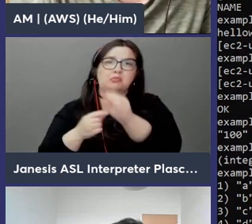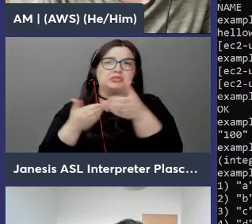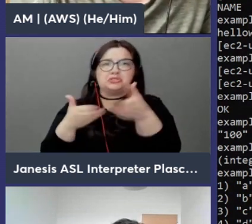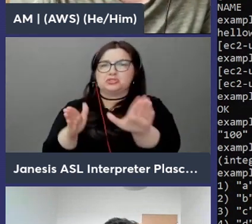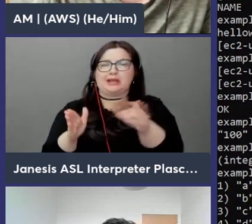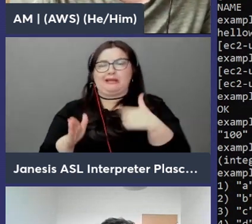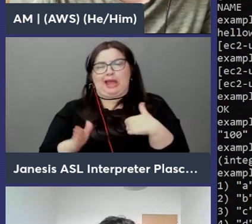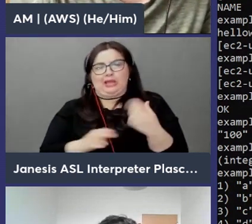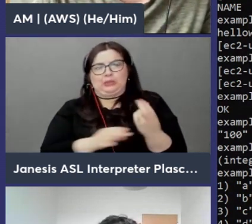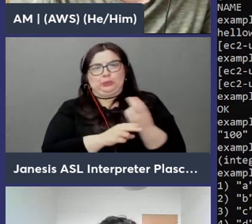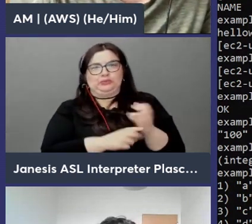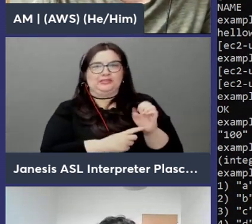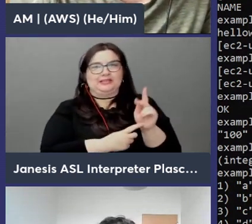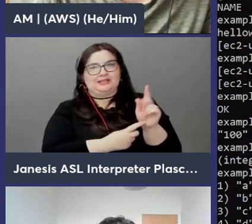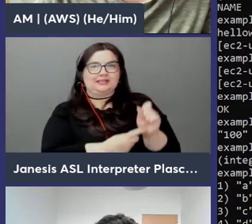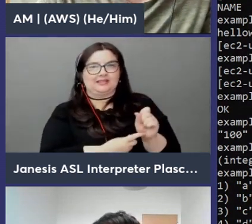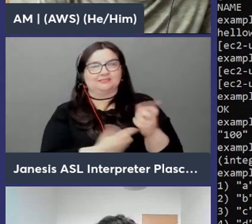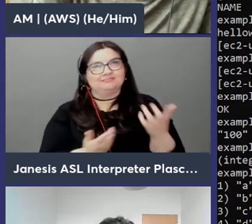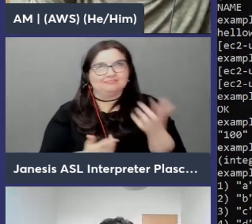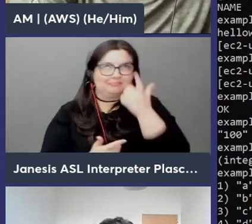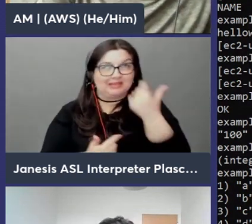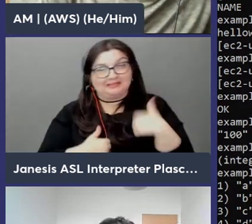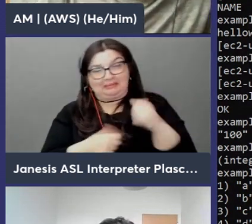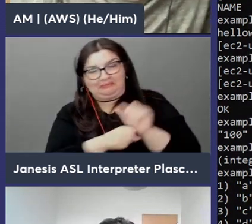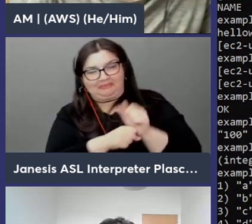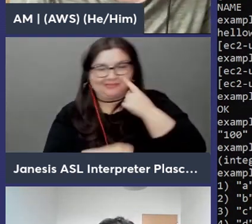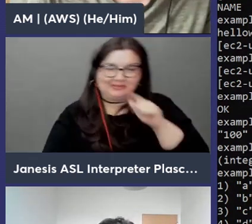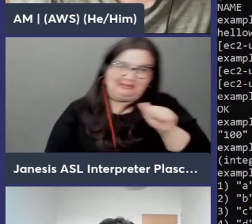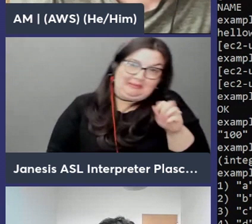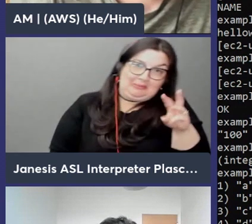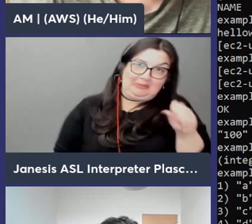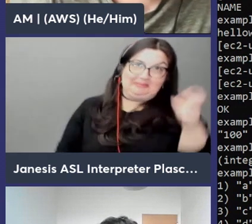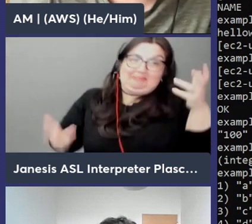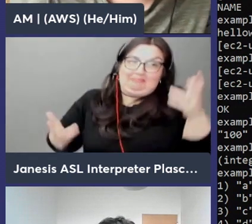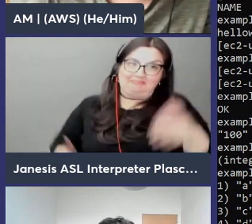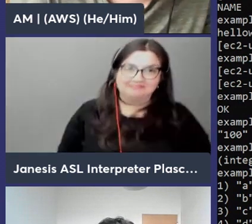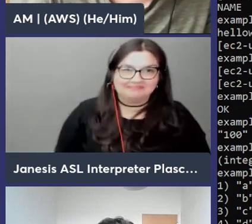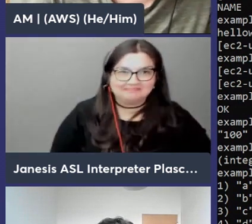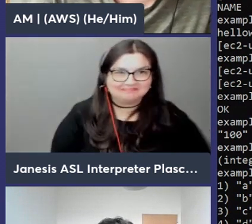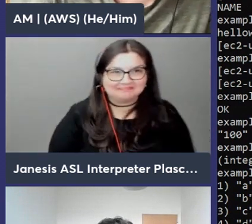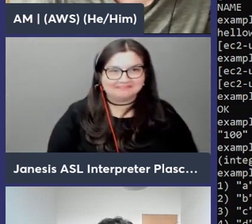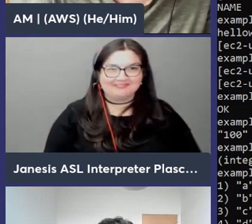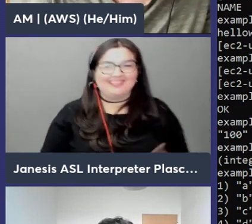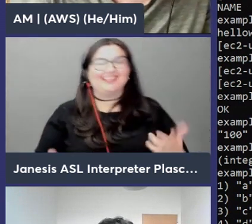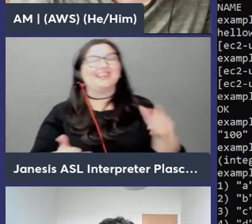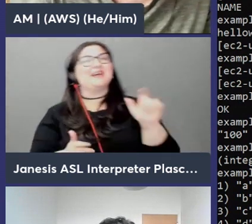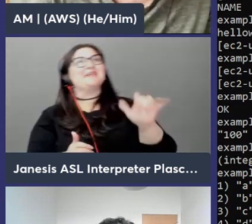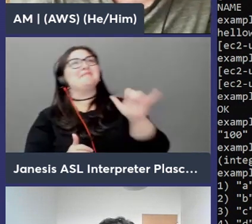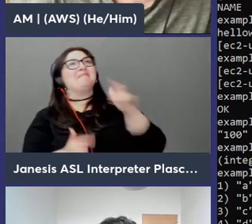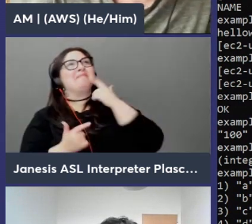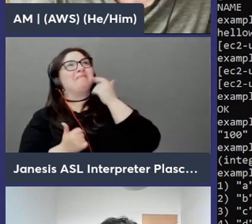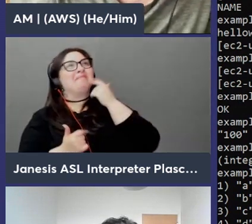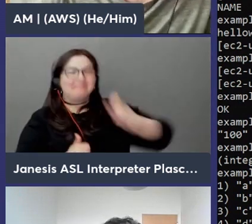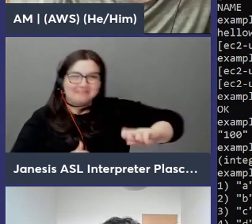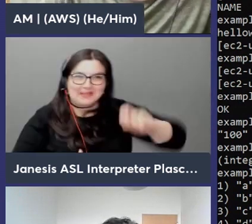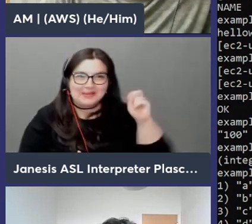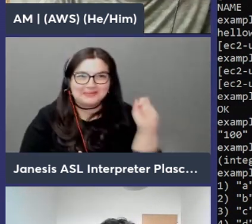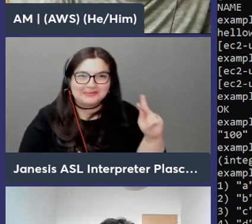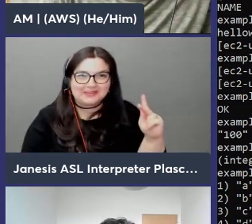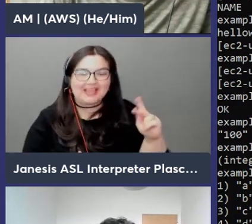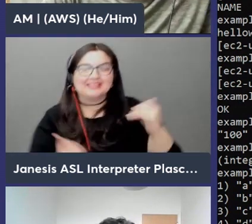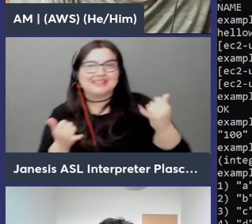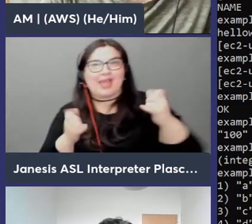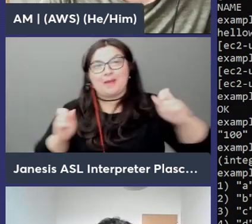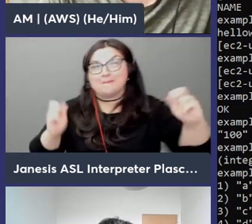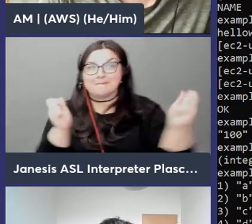because well i work for aws well okay so back to some